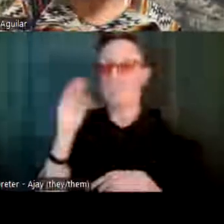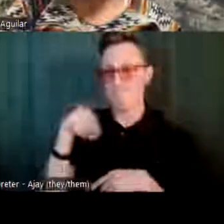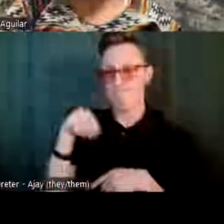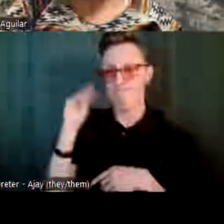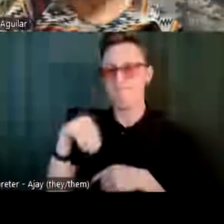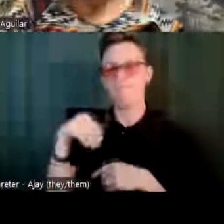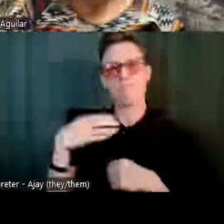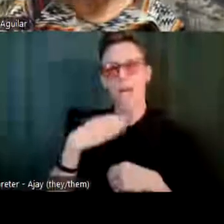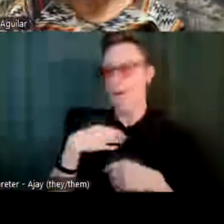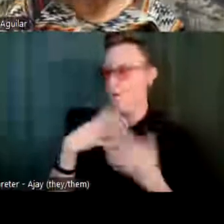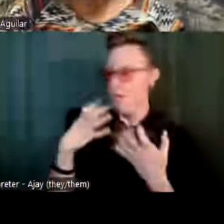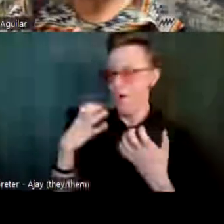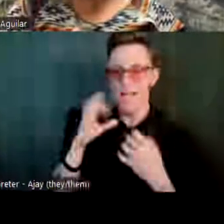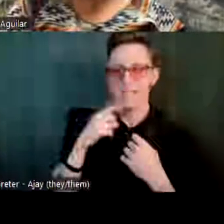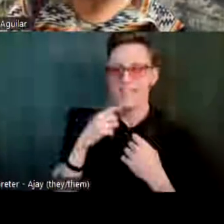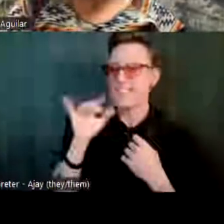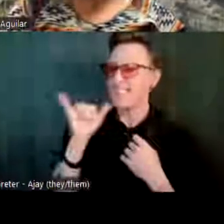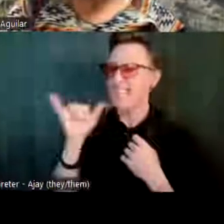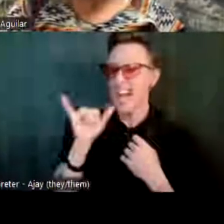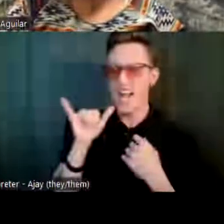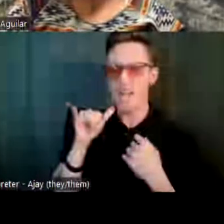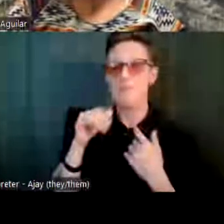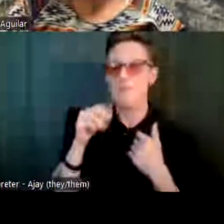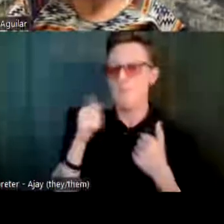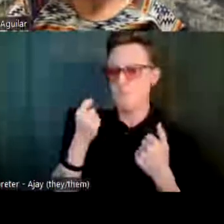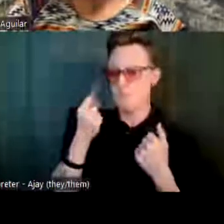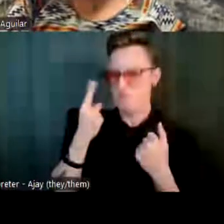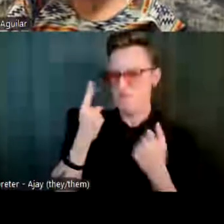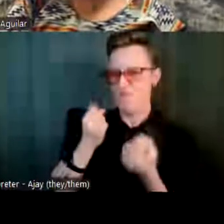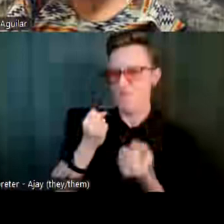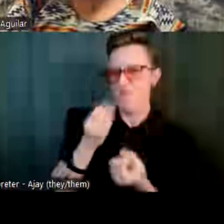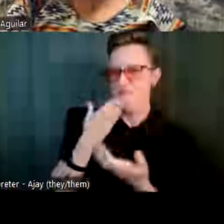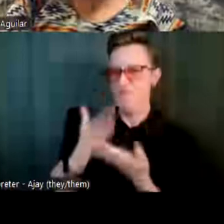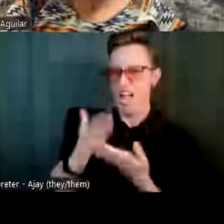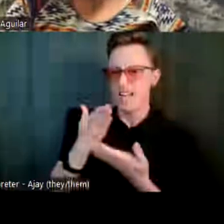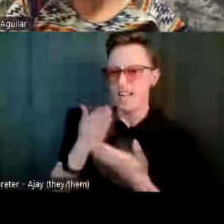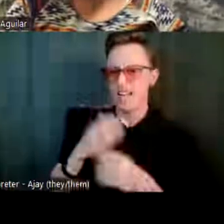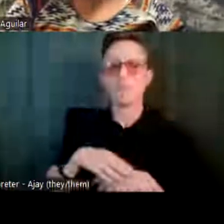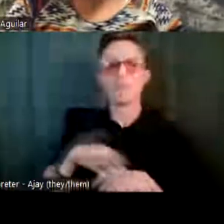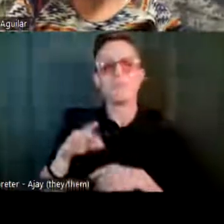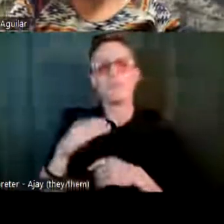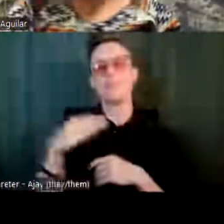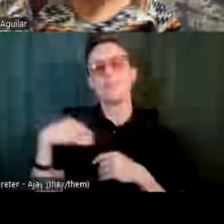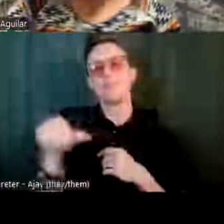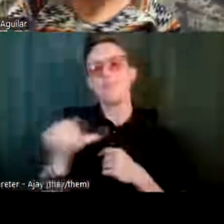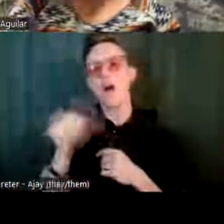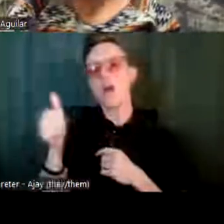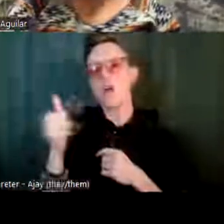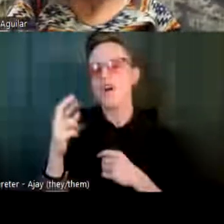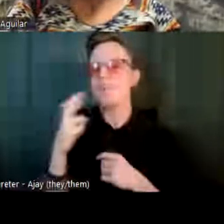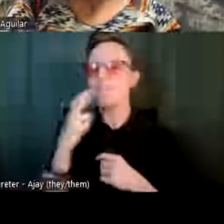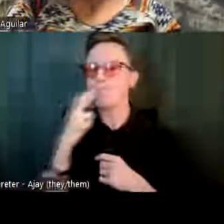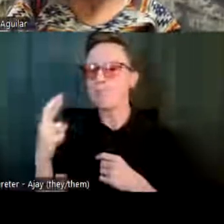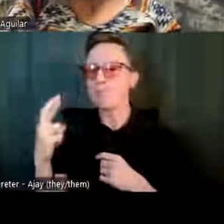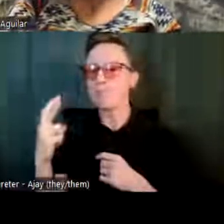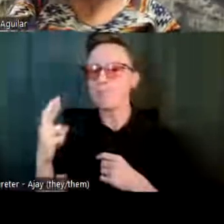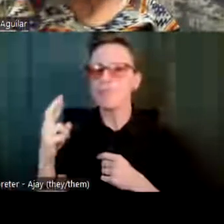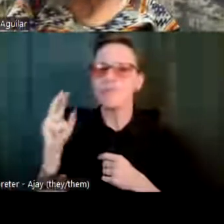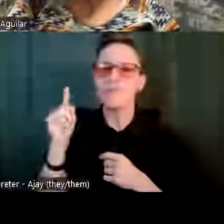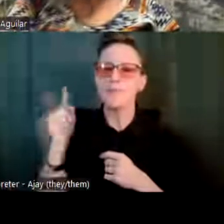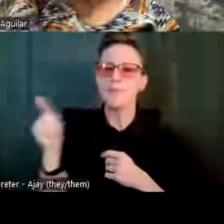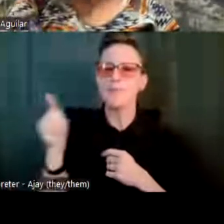wanted to say that too. And then I do have, um, uh, a very close friend who is, uh,